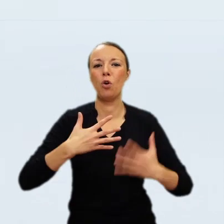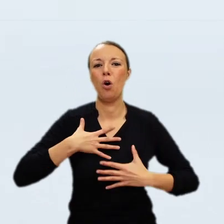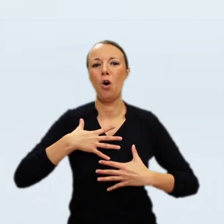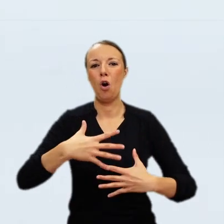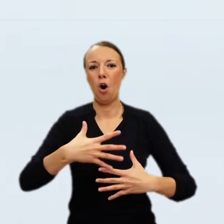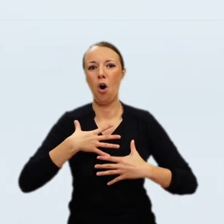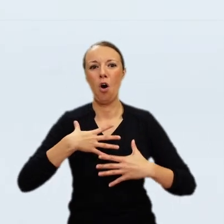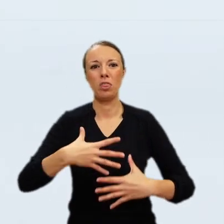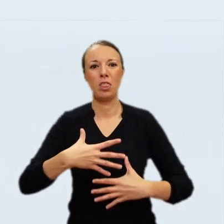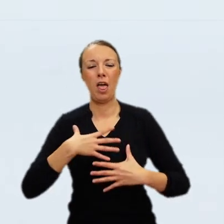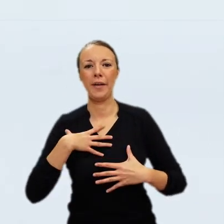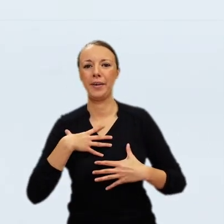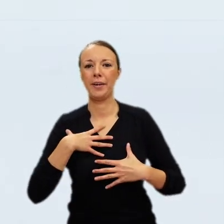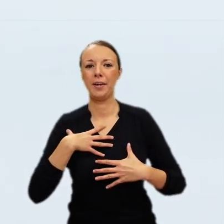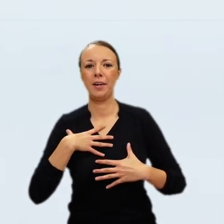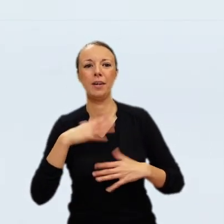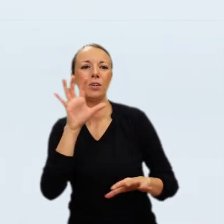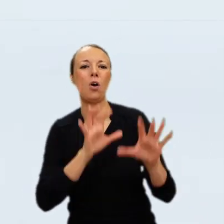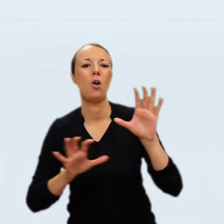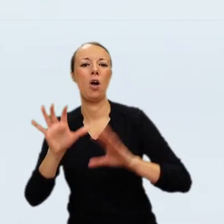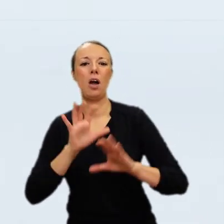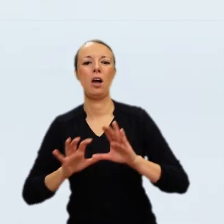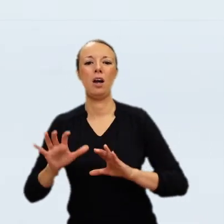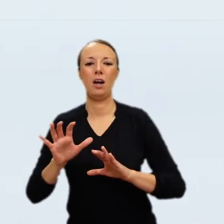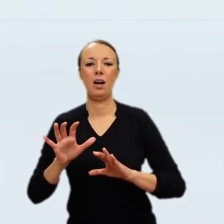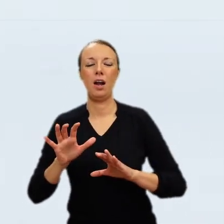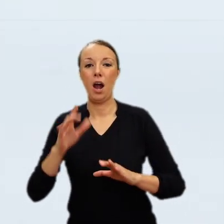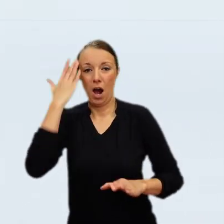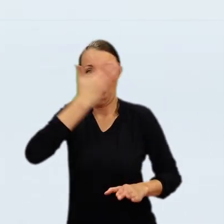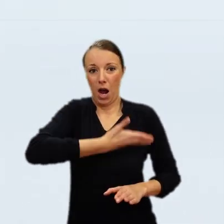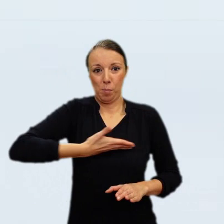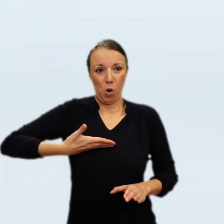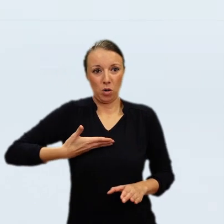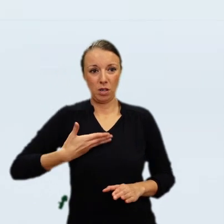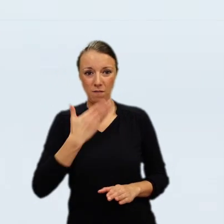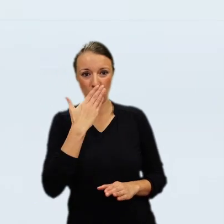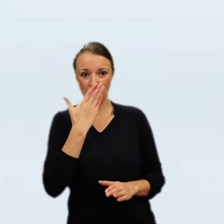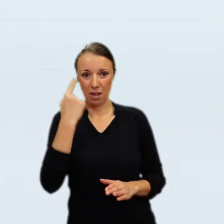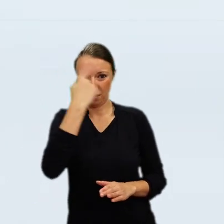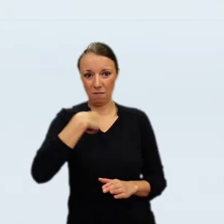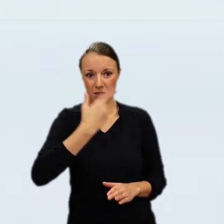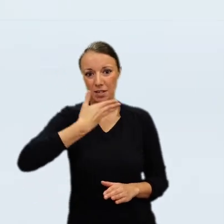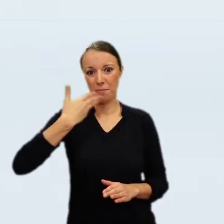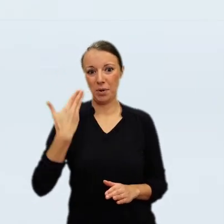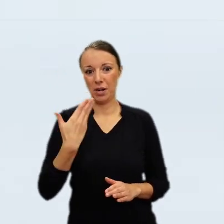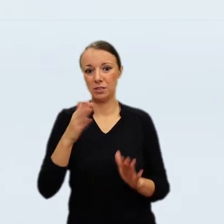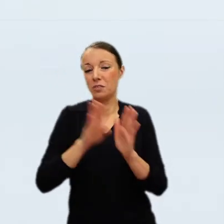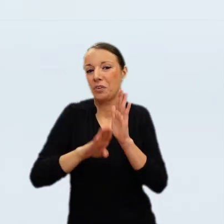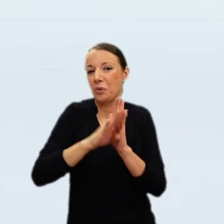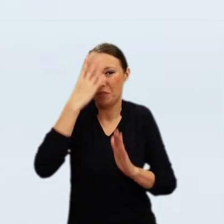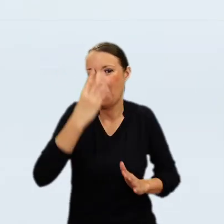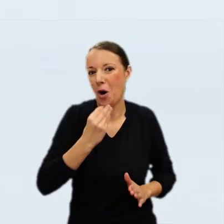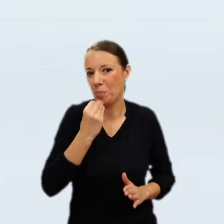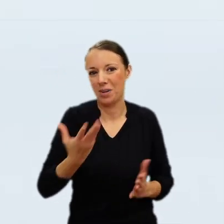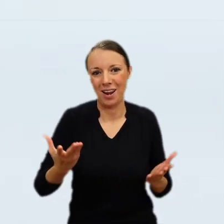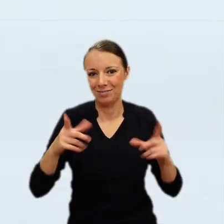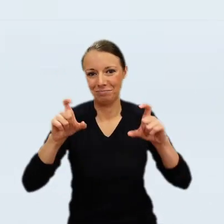In the same way this evening I would like to conclude this lecture by reading this beautiful poem and by actually dedicating it to the person who is really responsible